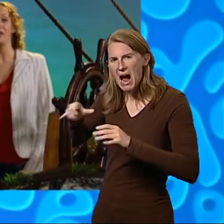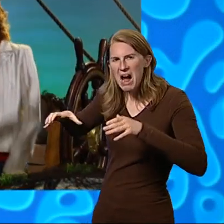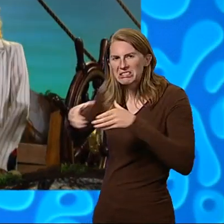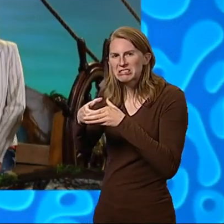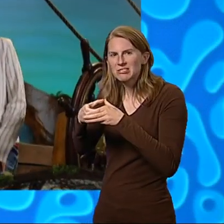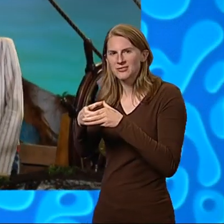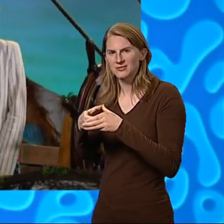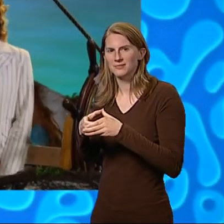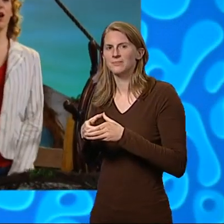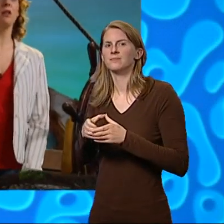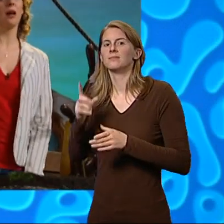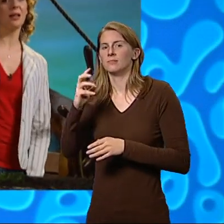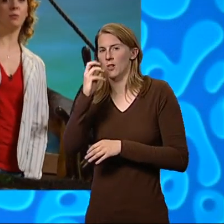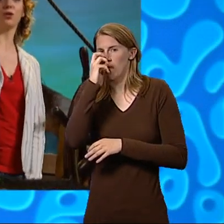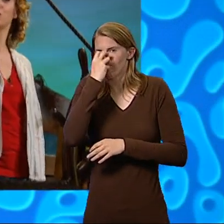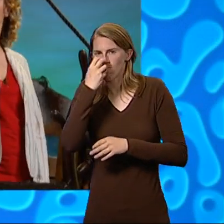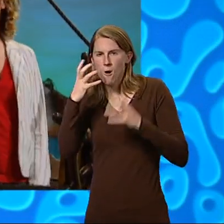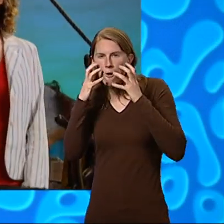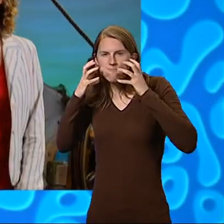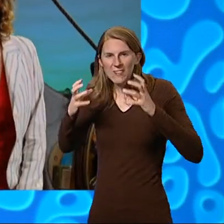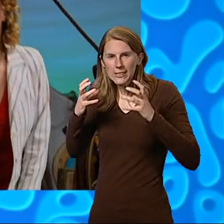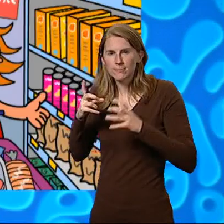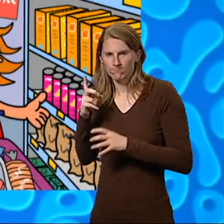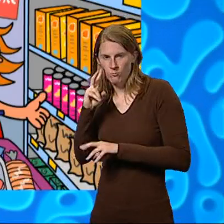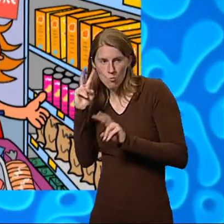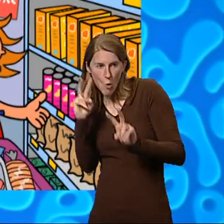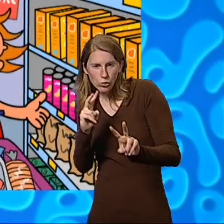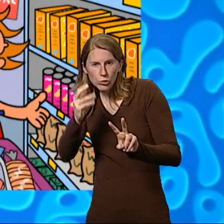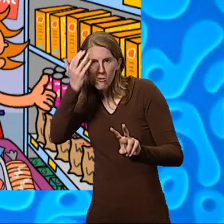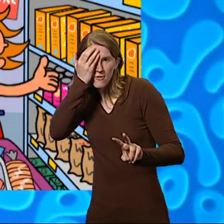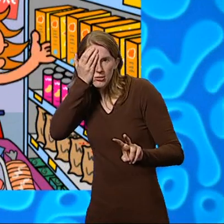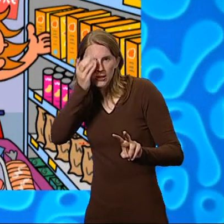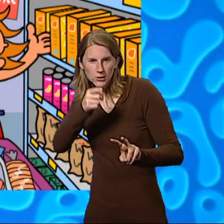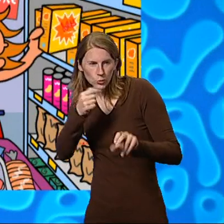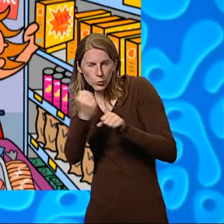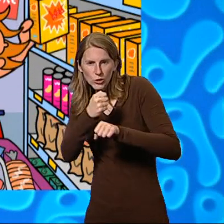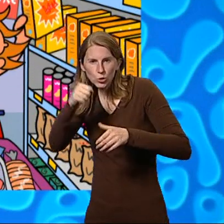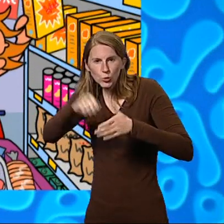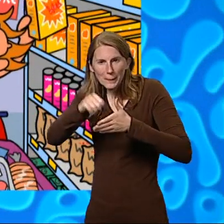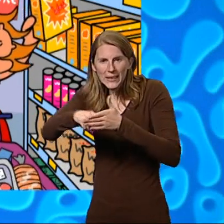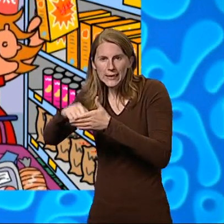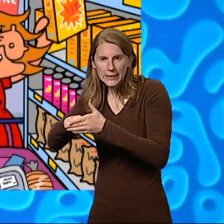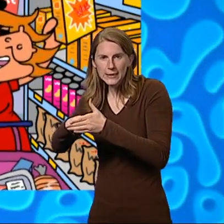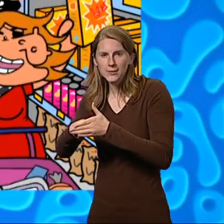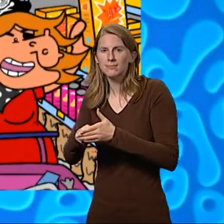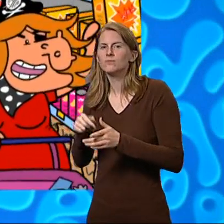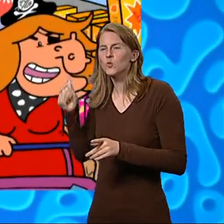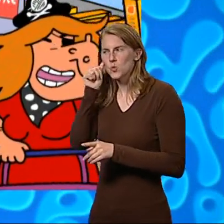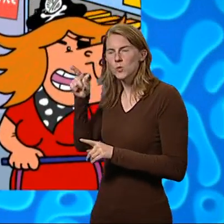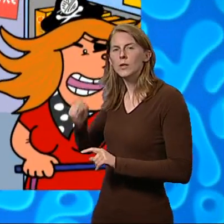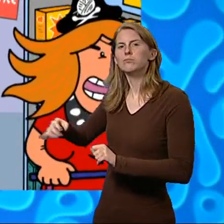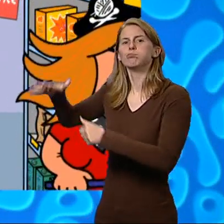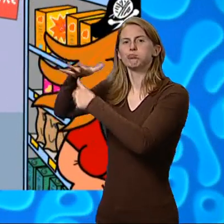Fifi had been watching Patagonia Clatterbottom doing her shopping. They knew she was the head teacher of pirate school.